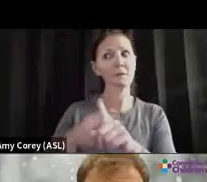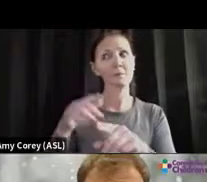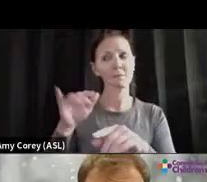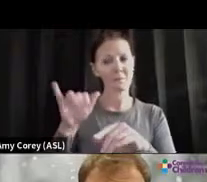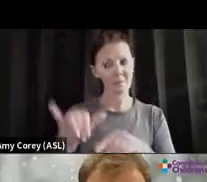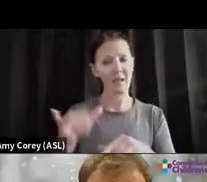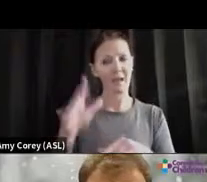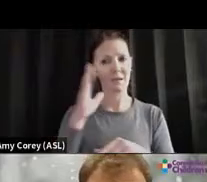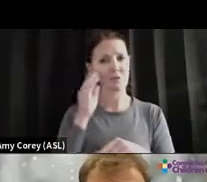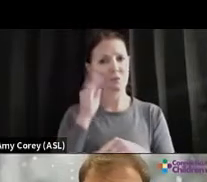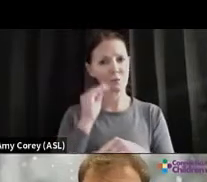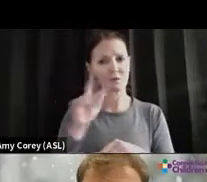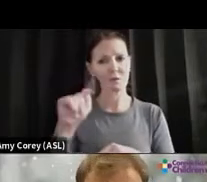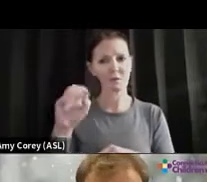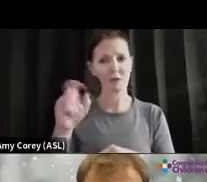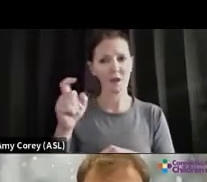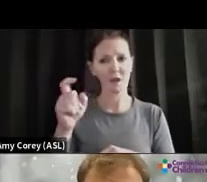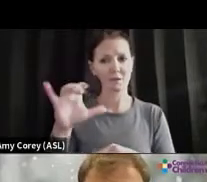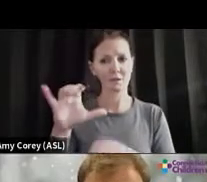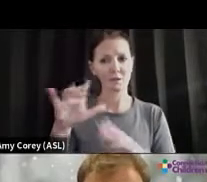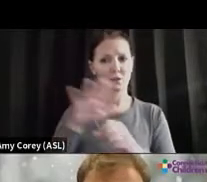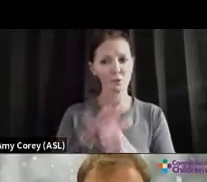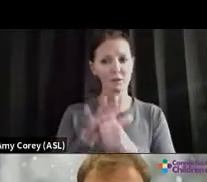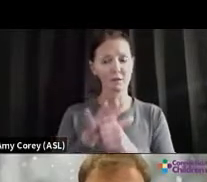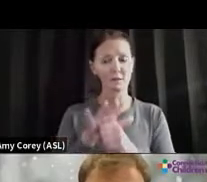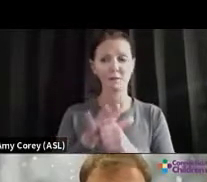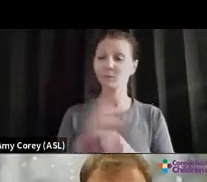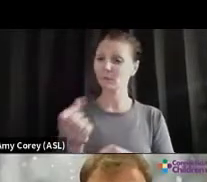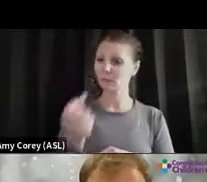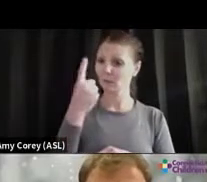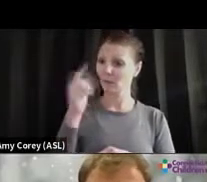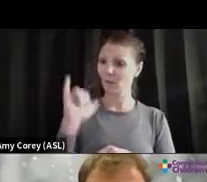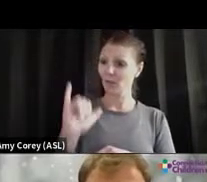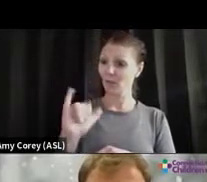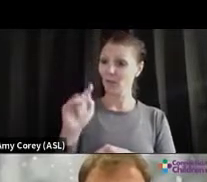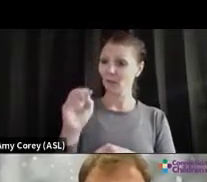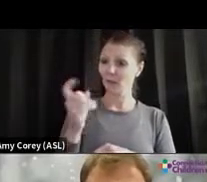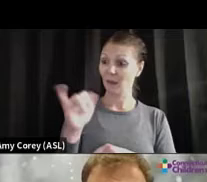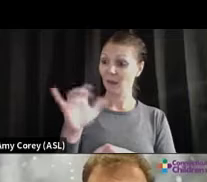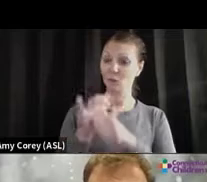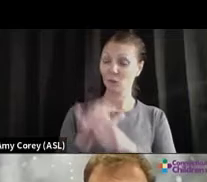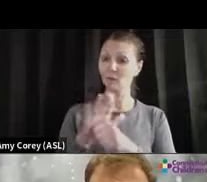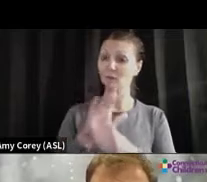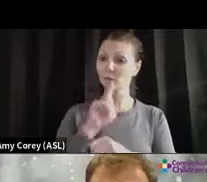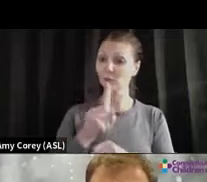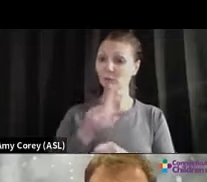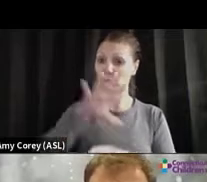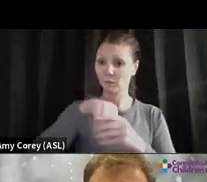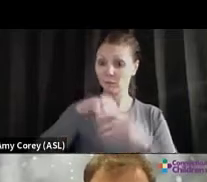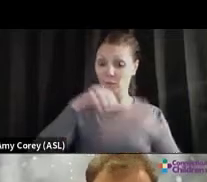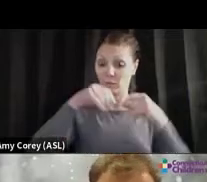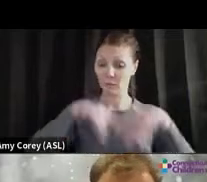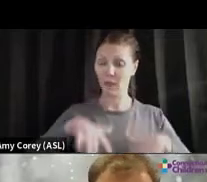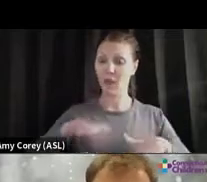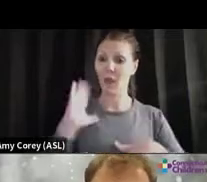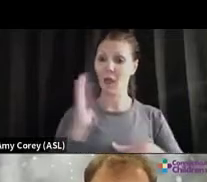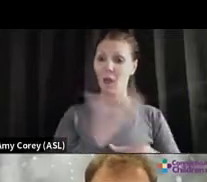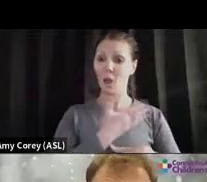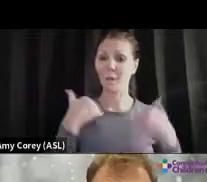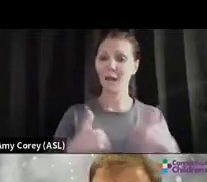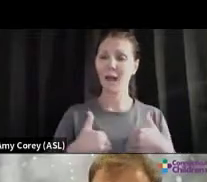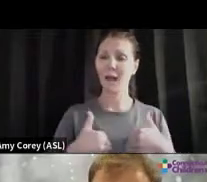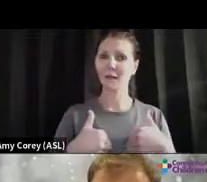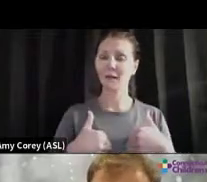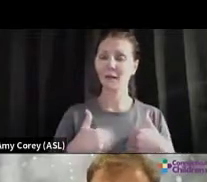this toxic stress is biological. There's an actual way that we have learned that it works through the body. And we can process it through understanding